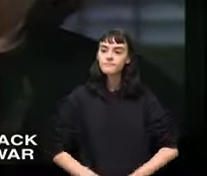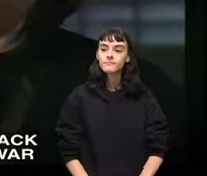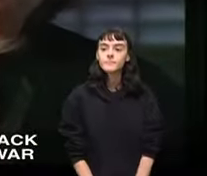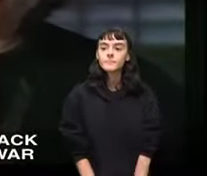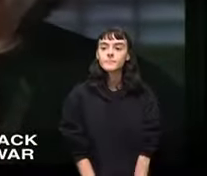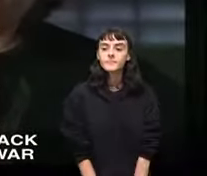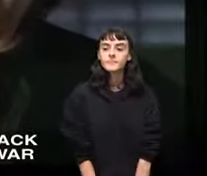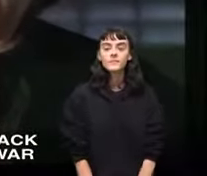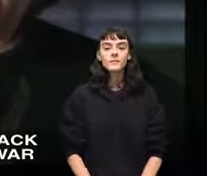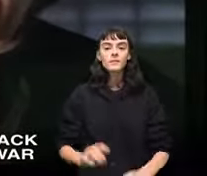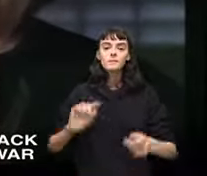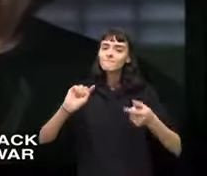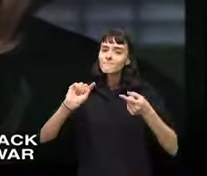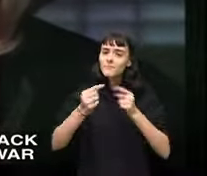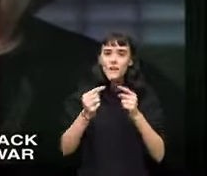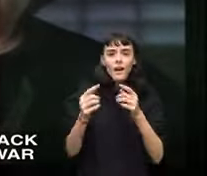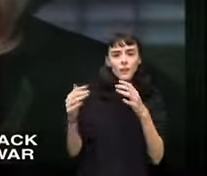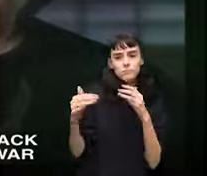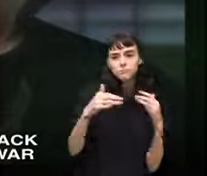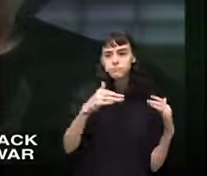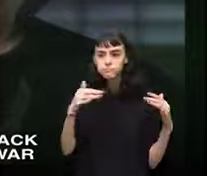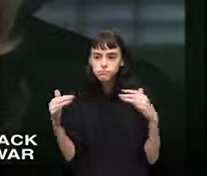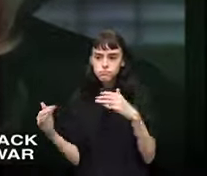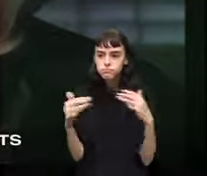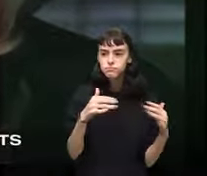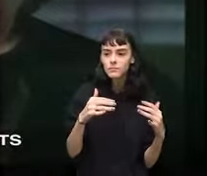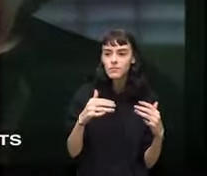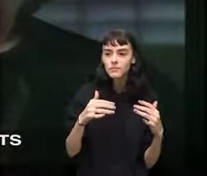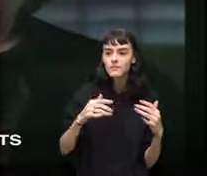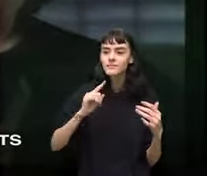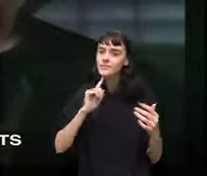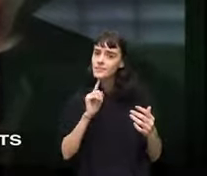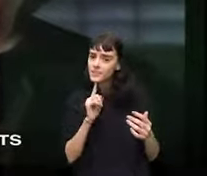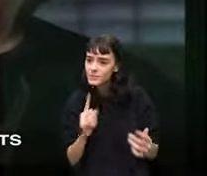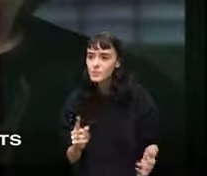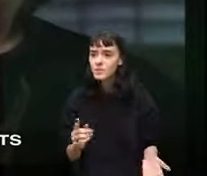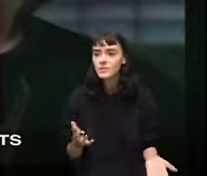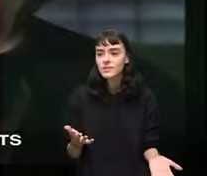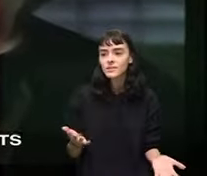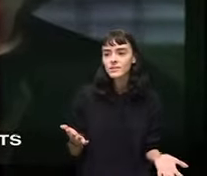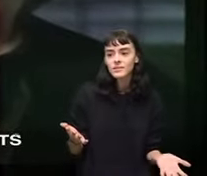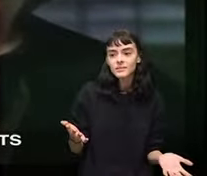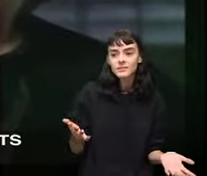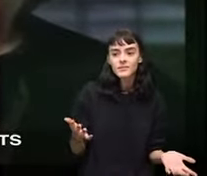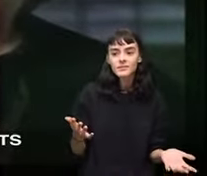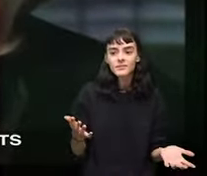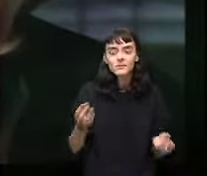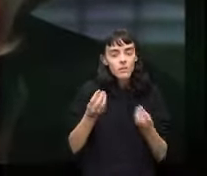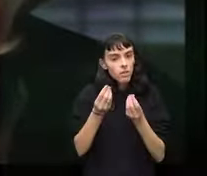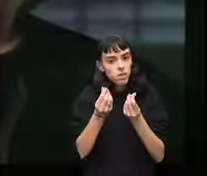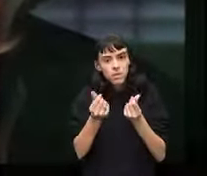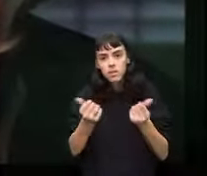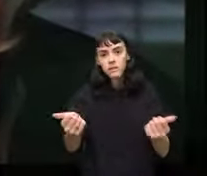We are more than paid back for the sufferings of war and the disappointments of peace.